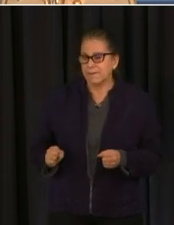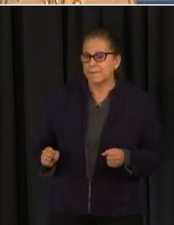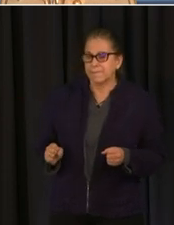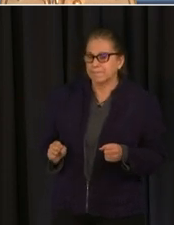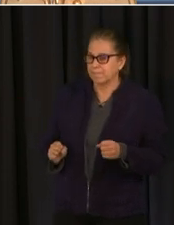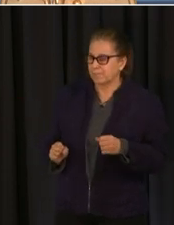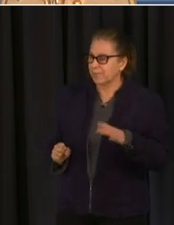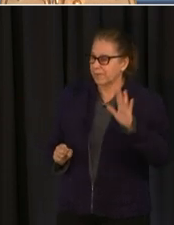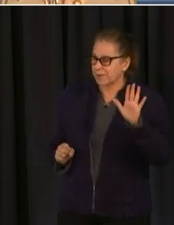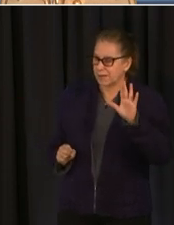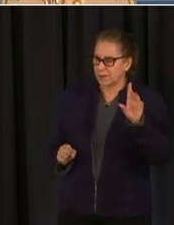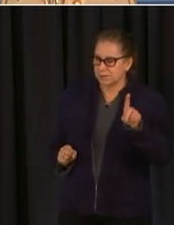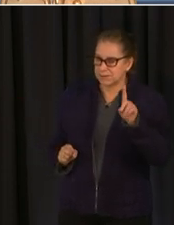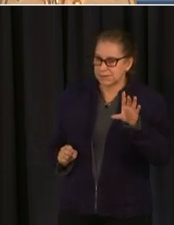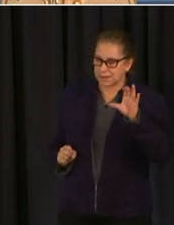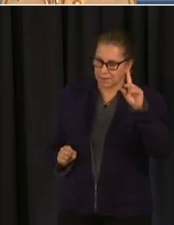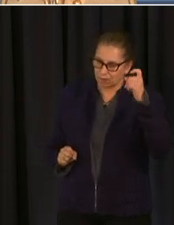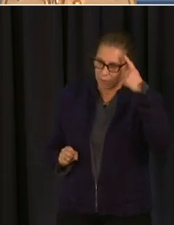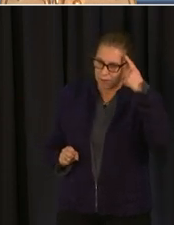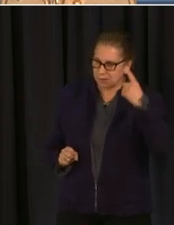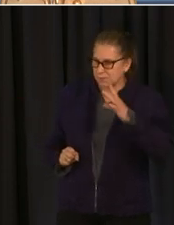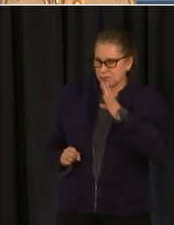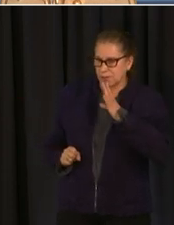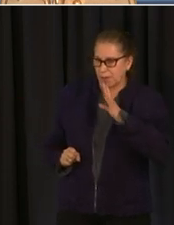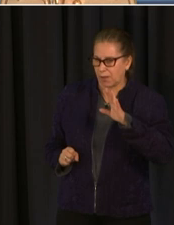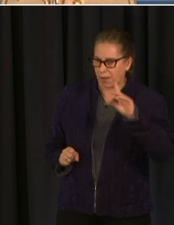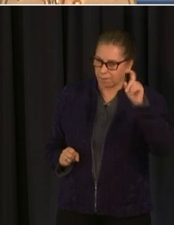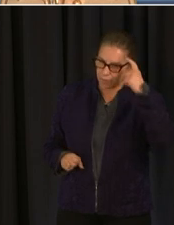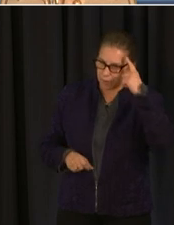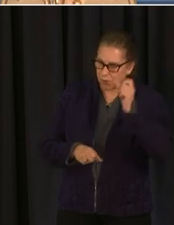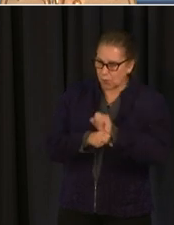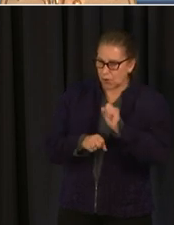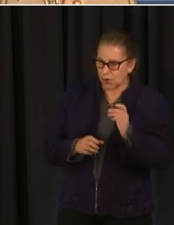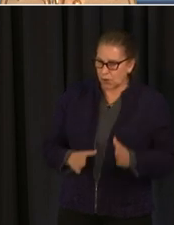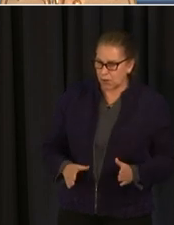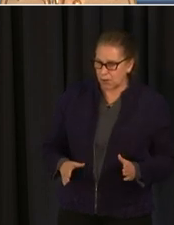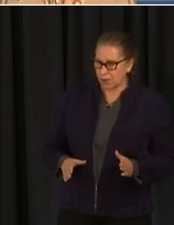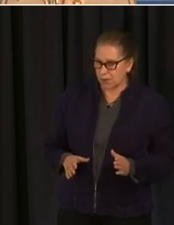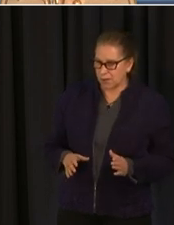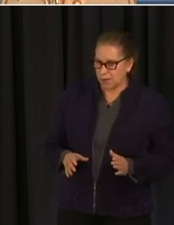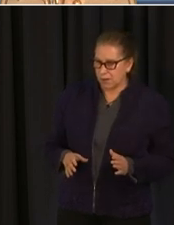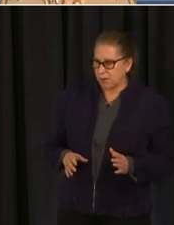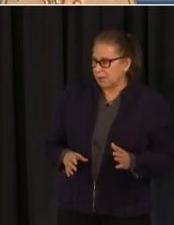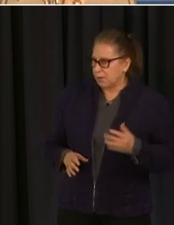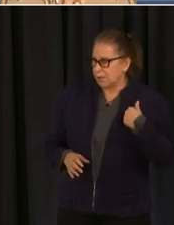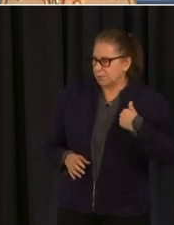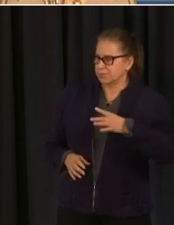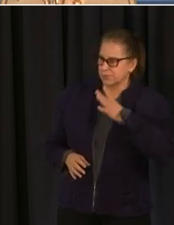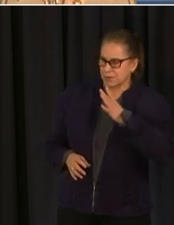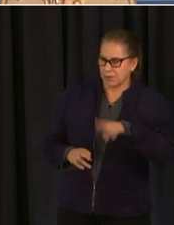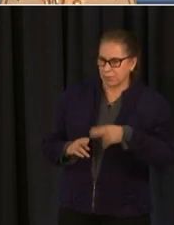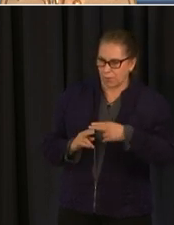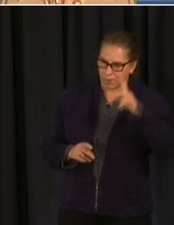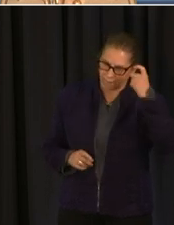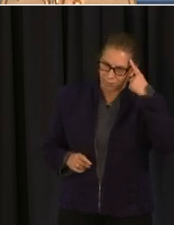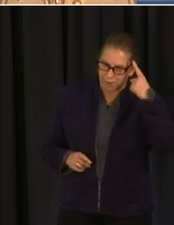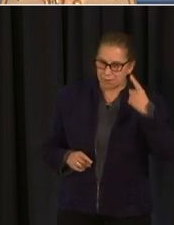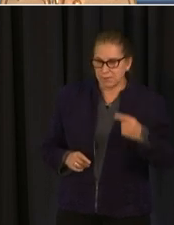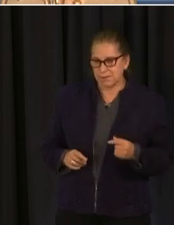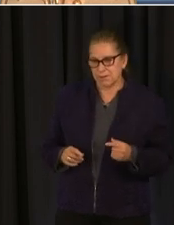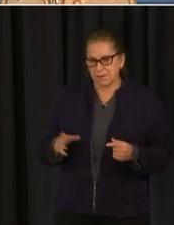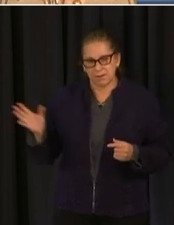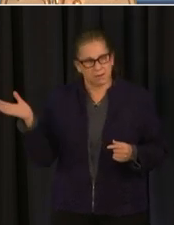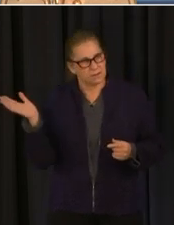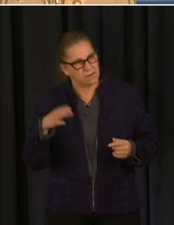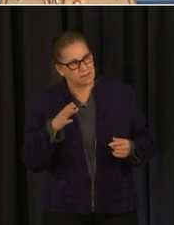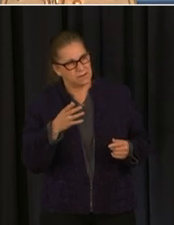is just for the government so i guess the other i you're conflating some things what's just for the government june 12th is the june what